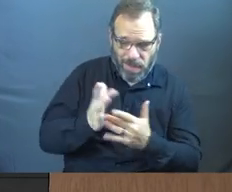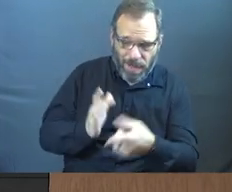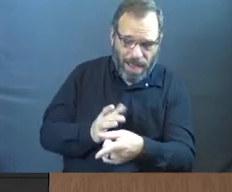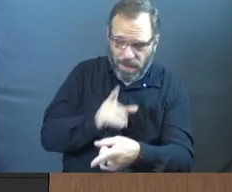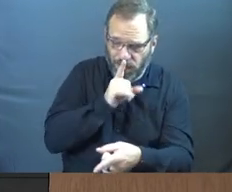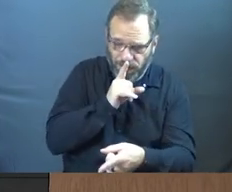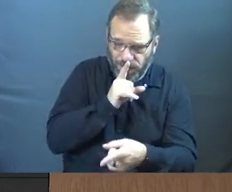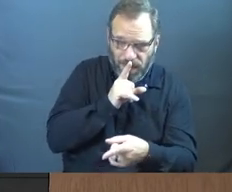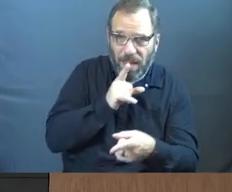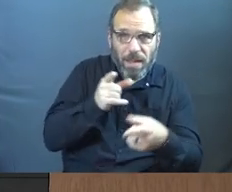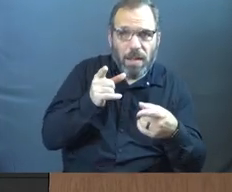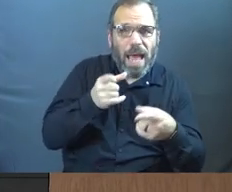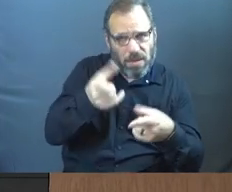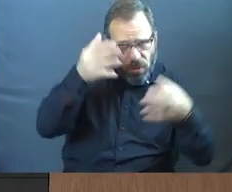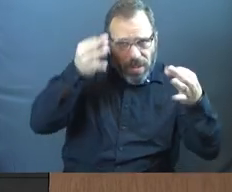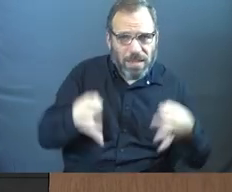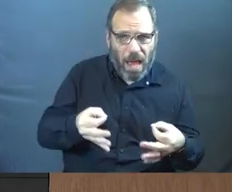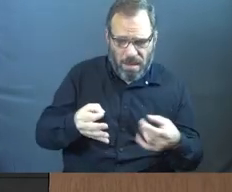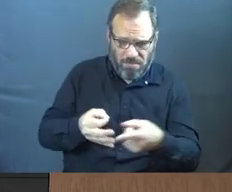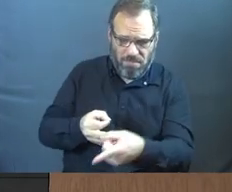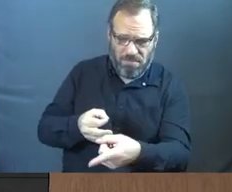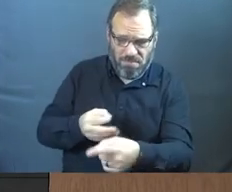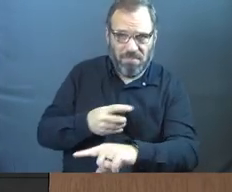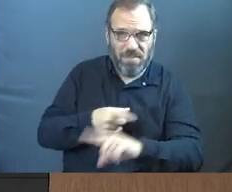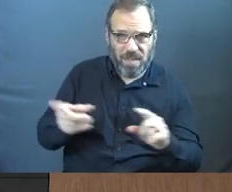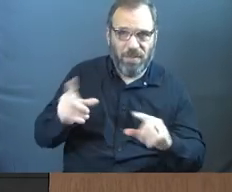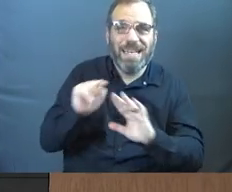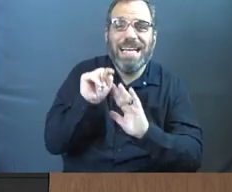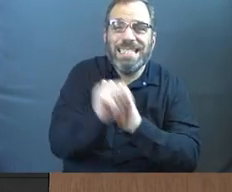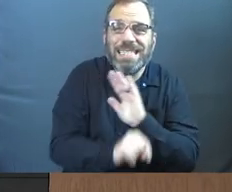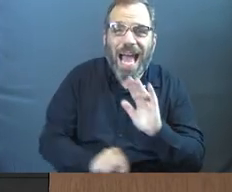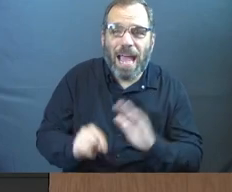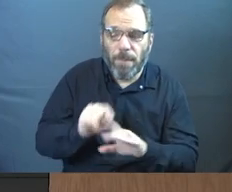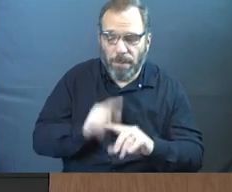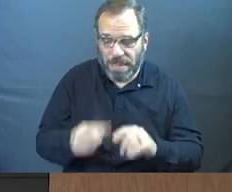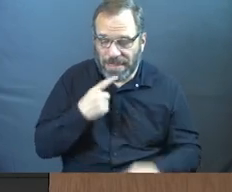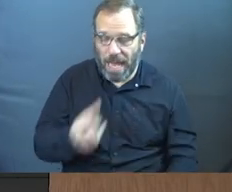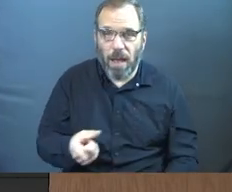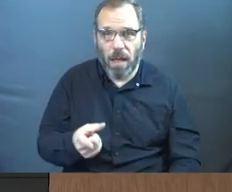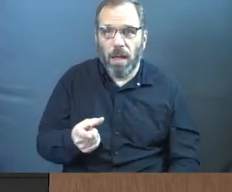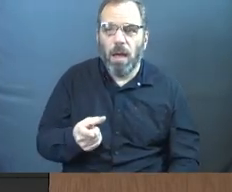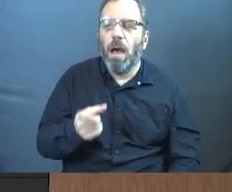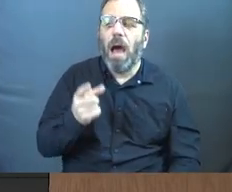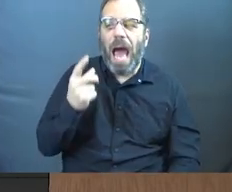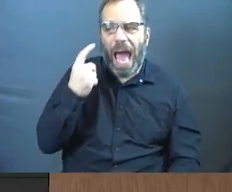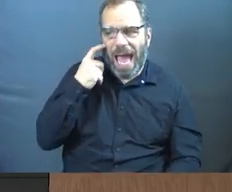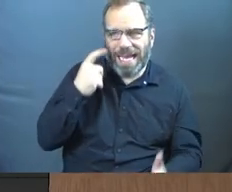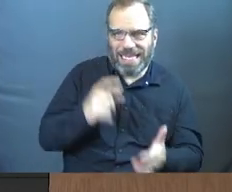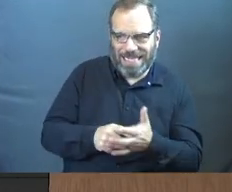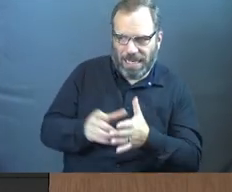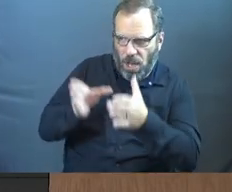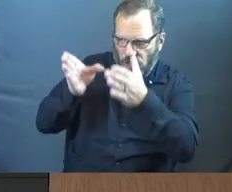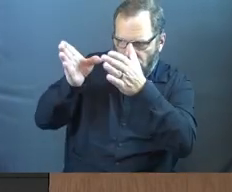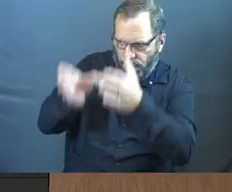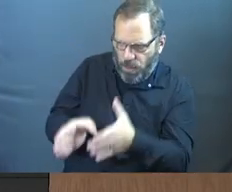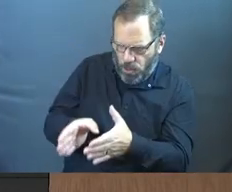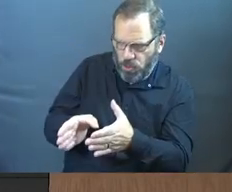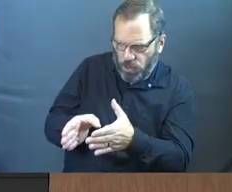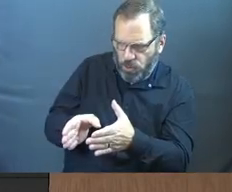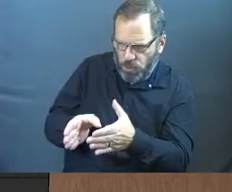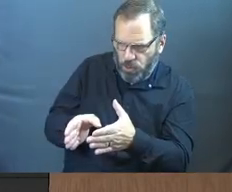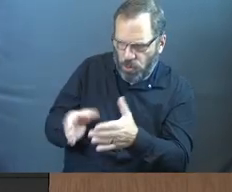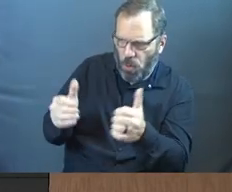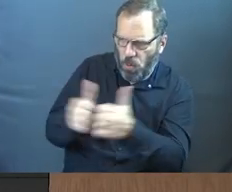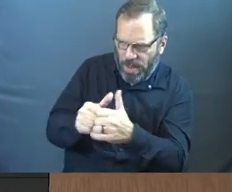Draw your own conclusions about that. And all he's saying is, I can still see the person with